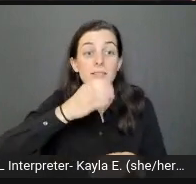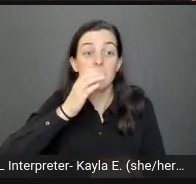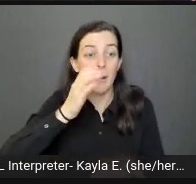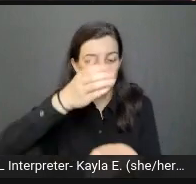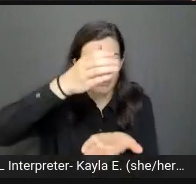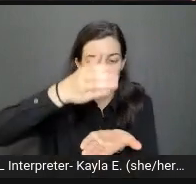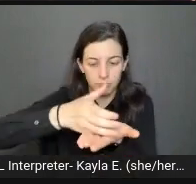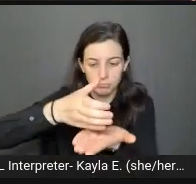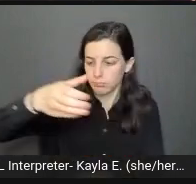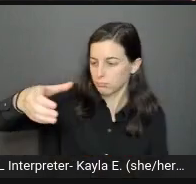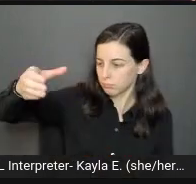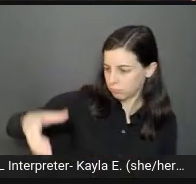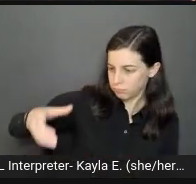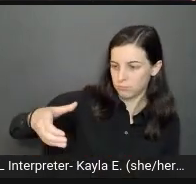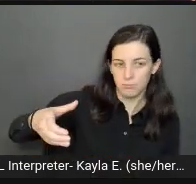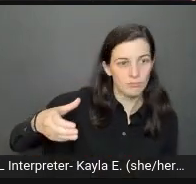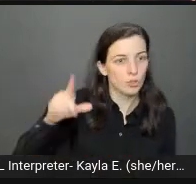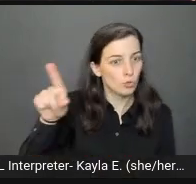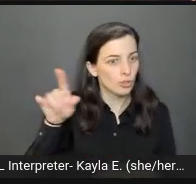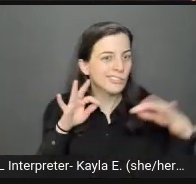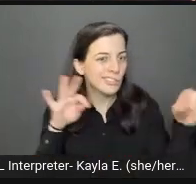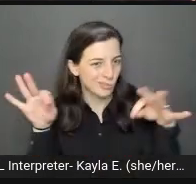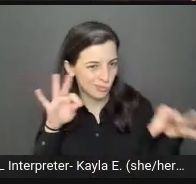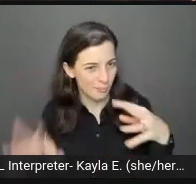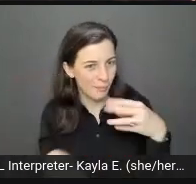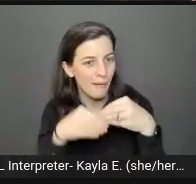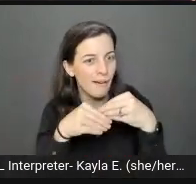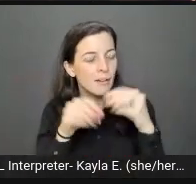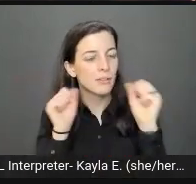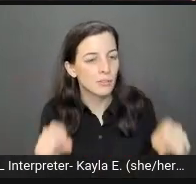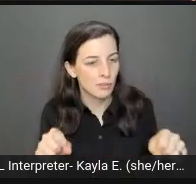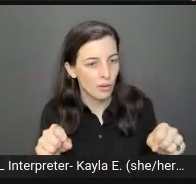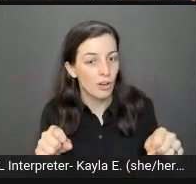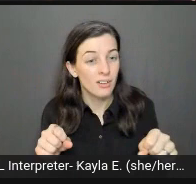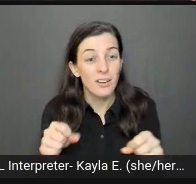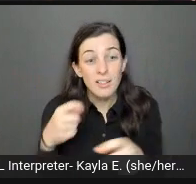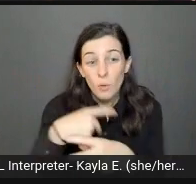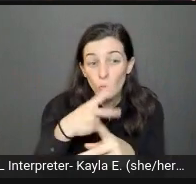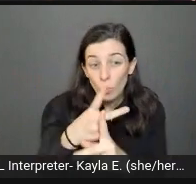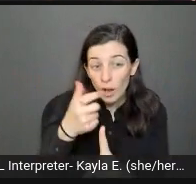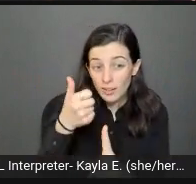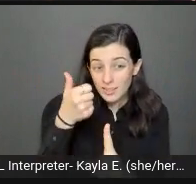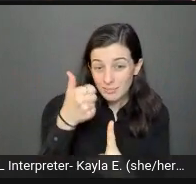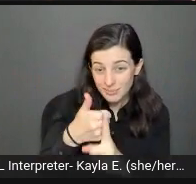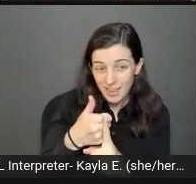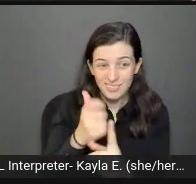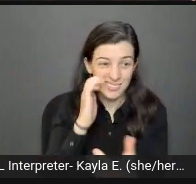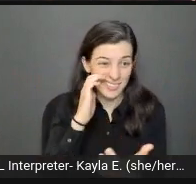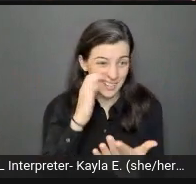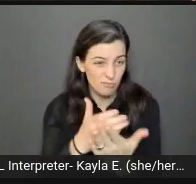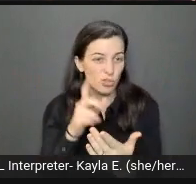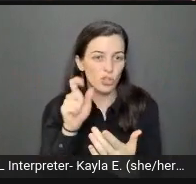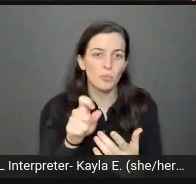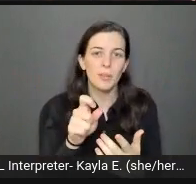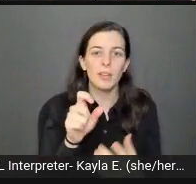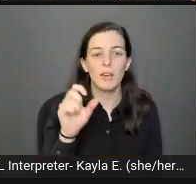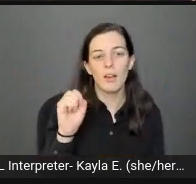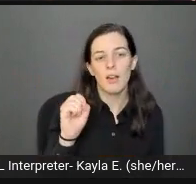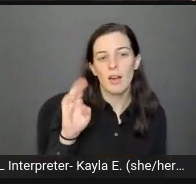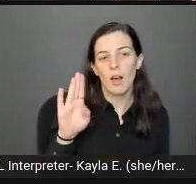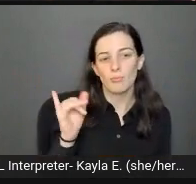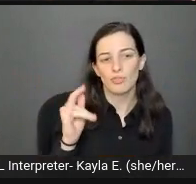Additionally, as we touched on earlier, product images are best kept objective. You can use some subjective